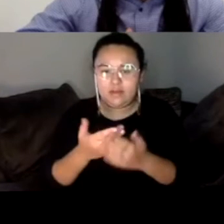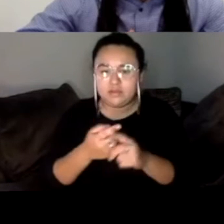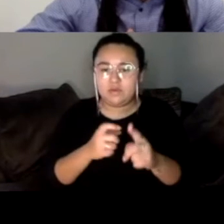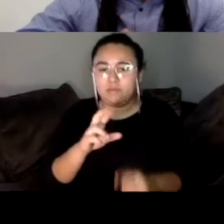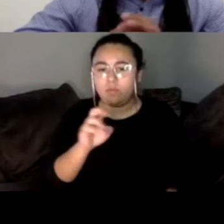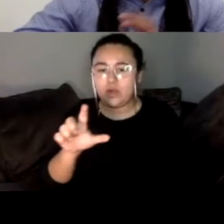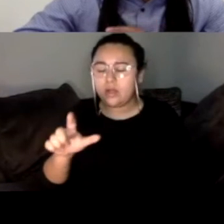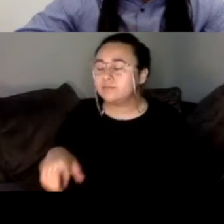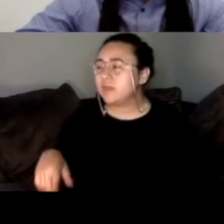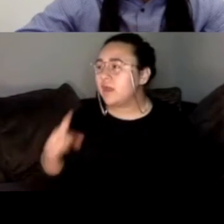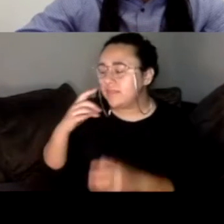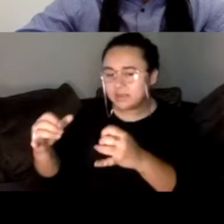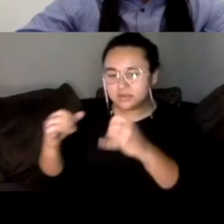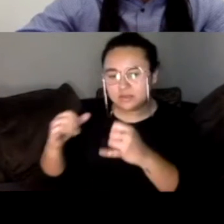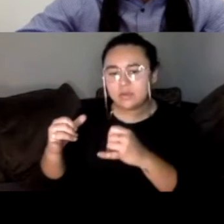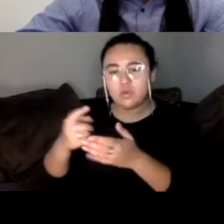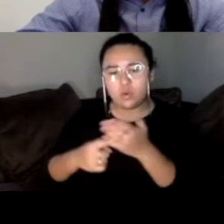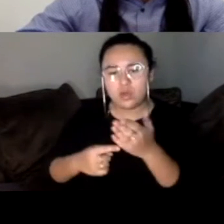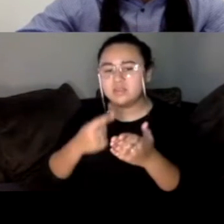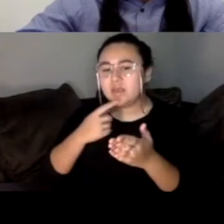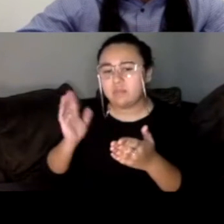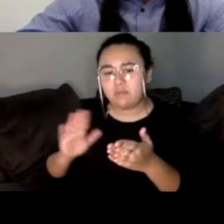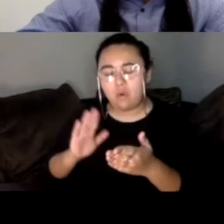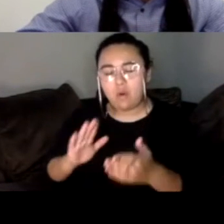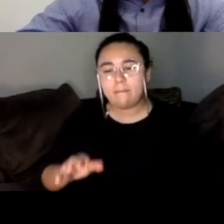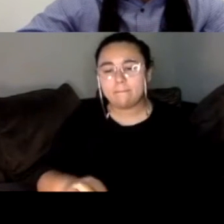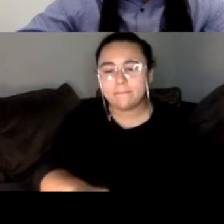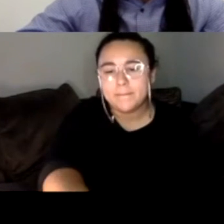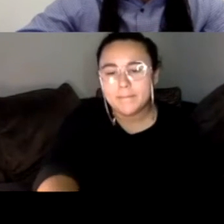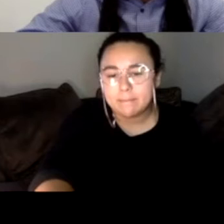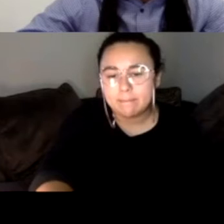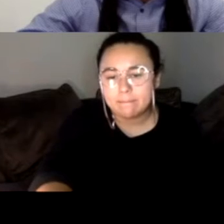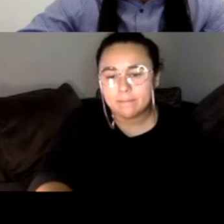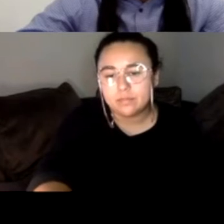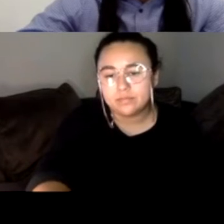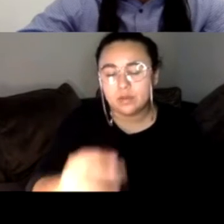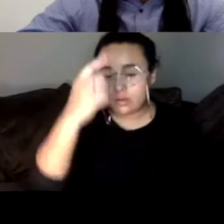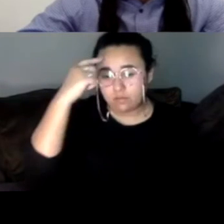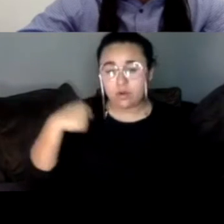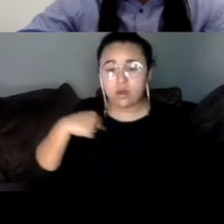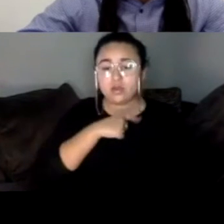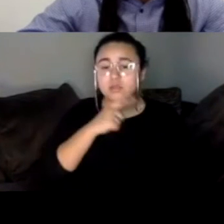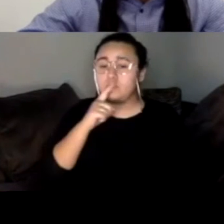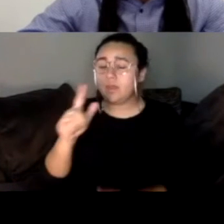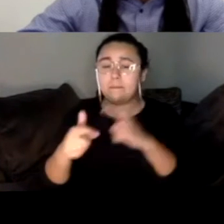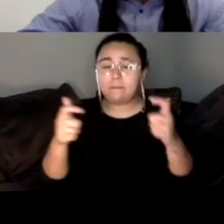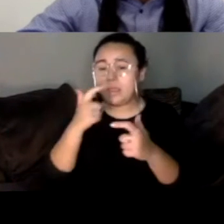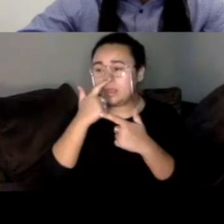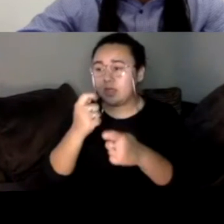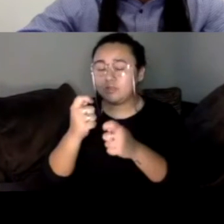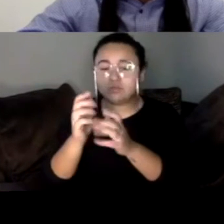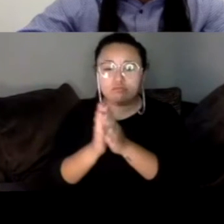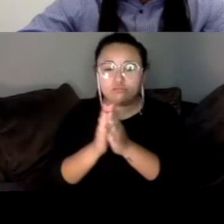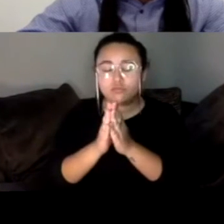to, to like what was shared before, think, you know, like for us, like there is a, a big interest like in criminal justice and like in